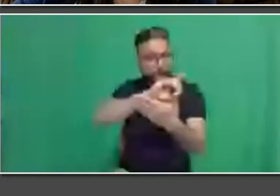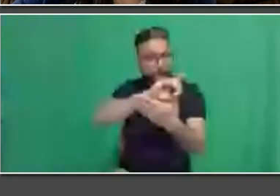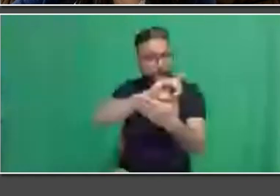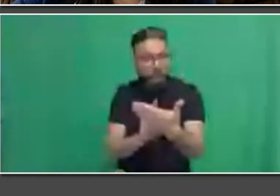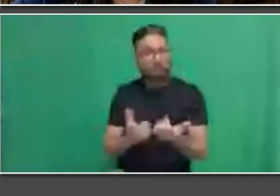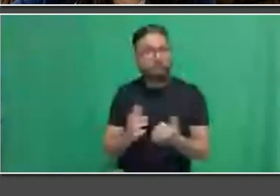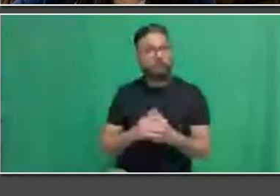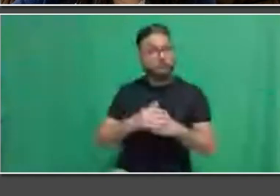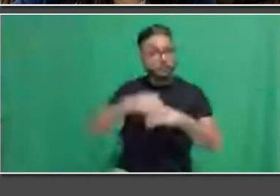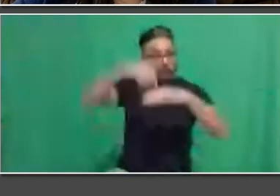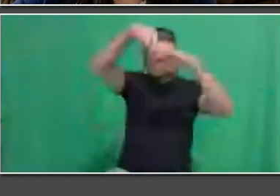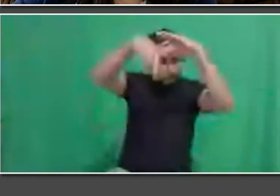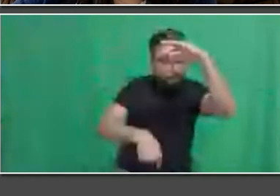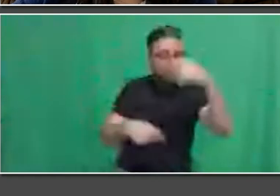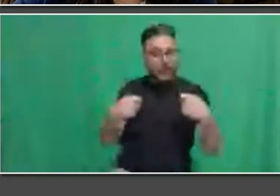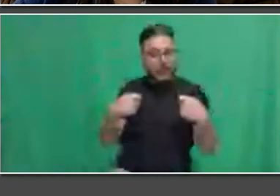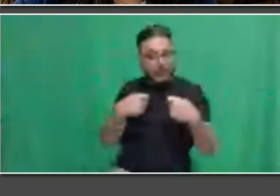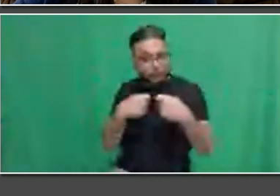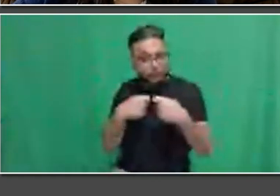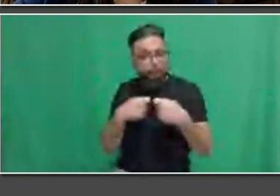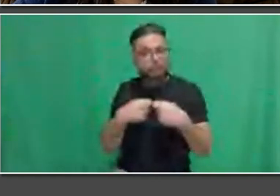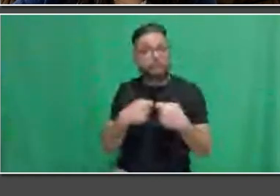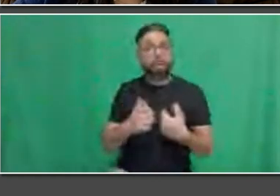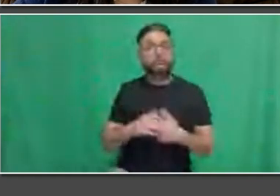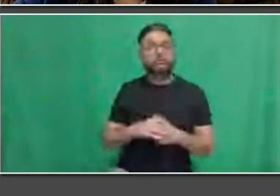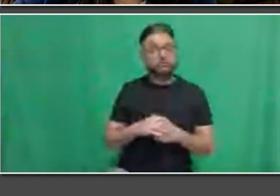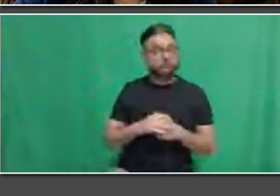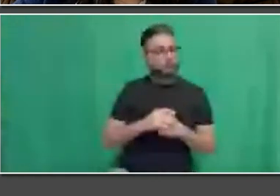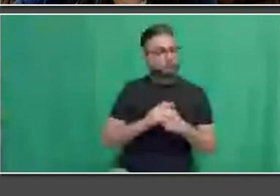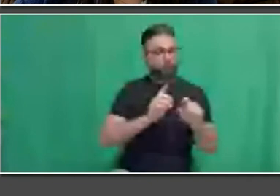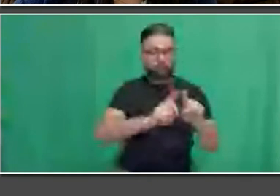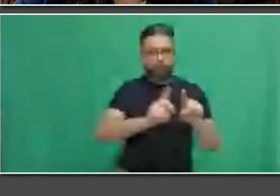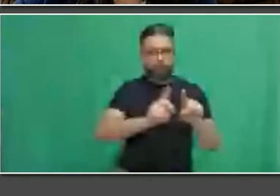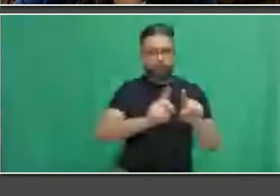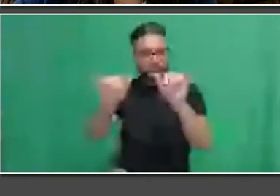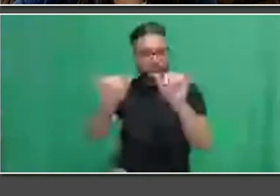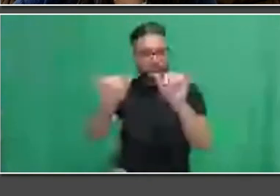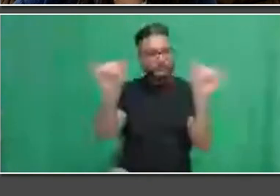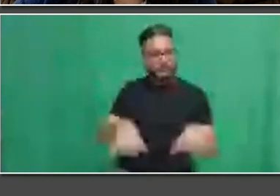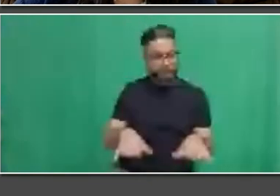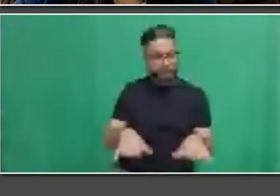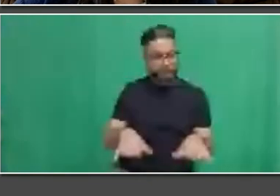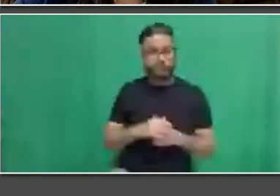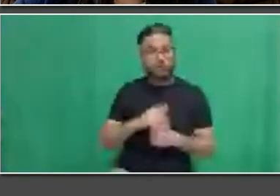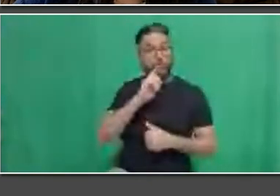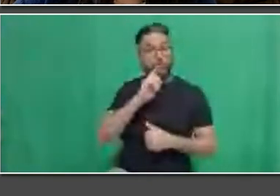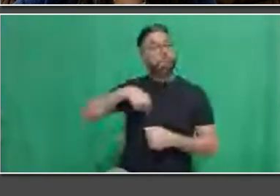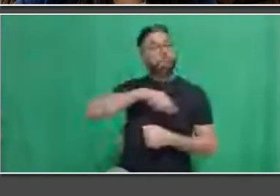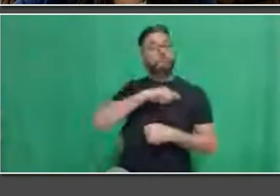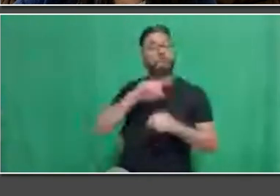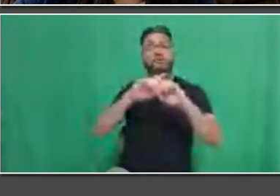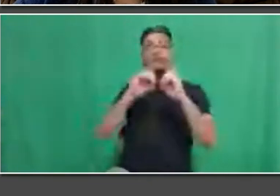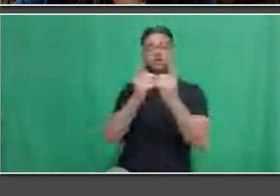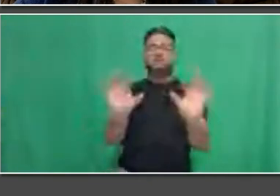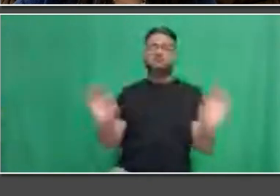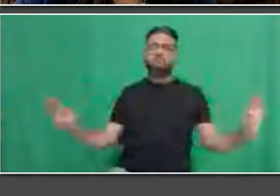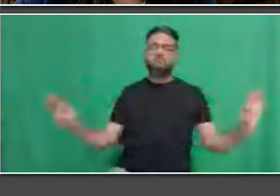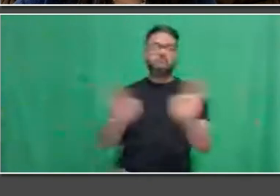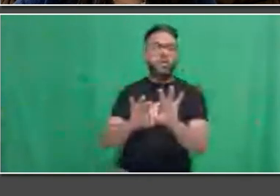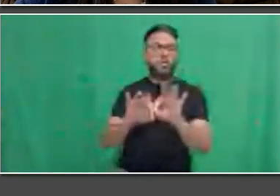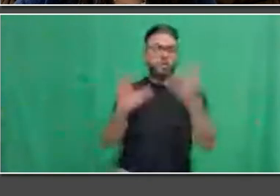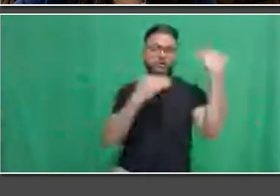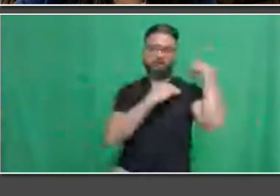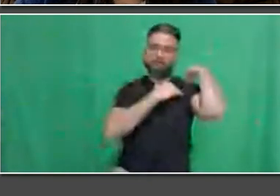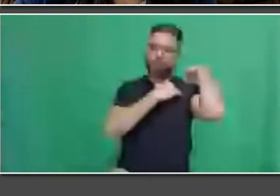believe that the civil department plays a major role for the TTC as it ensures and maintains the quality of all